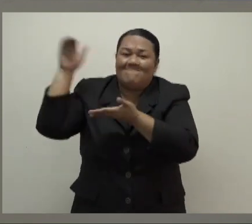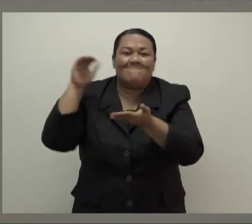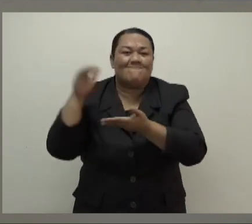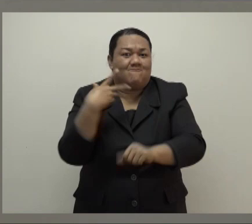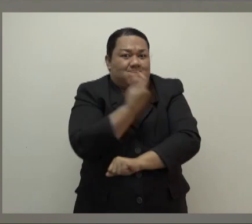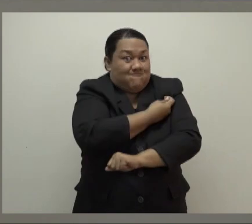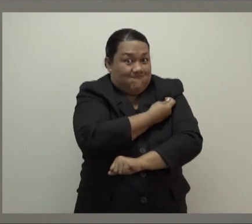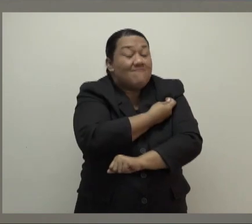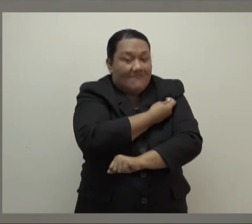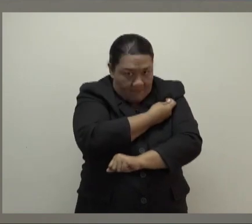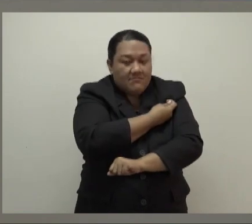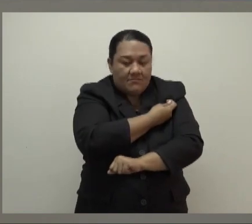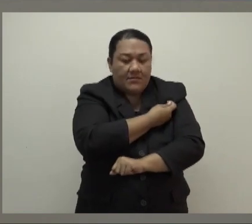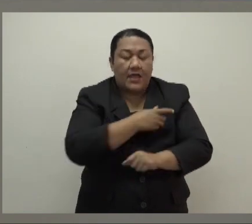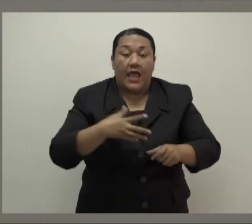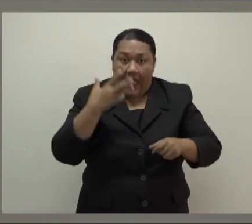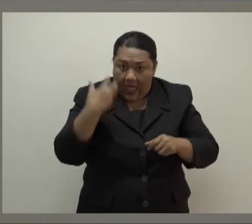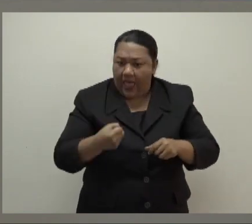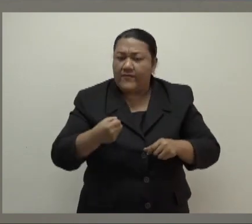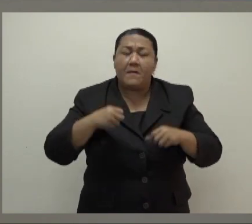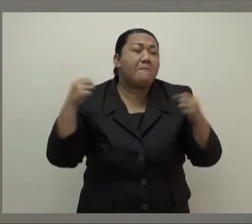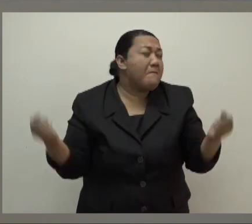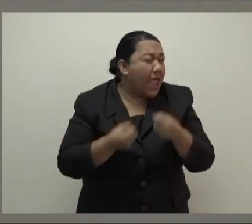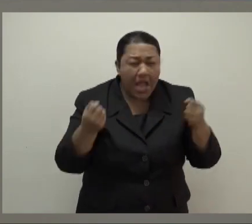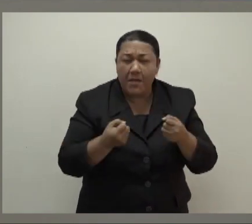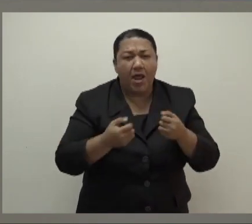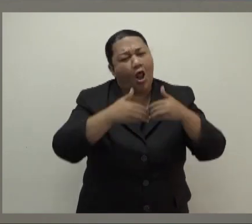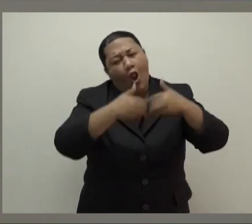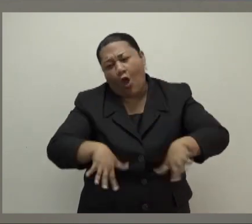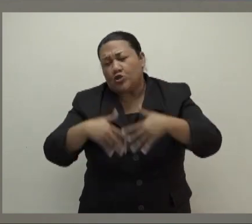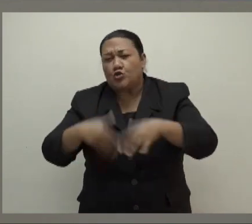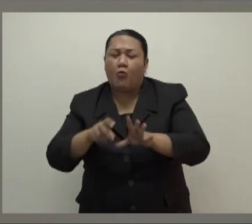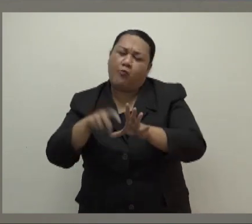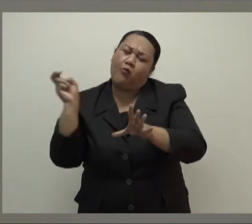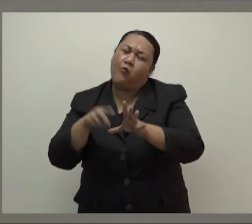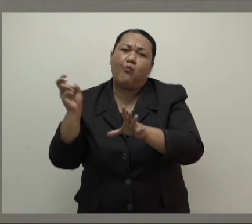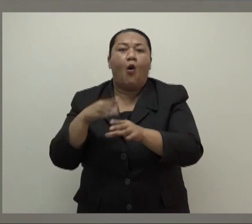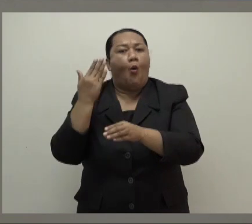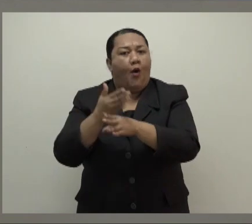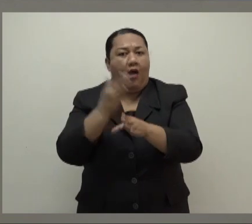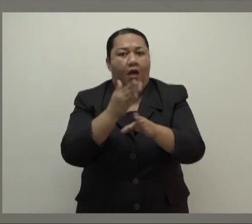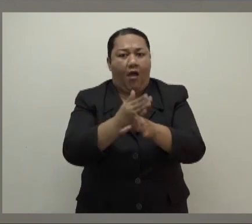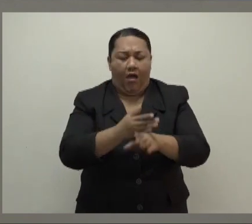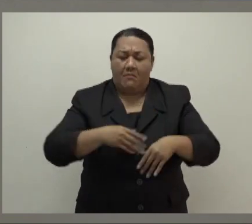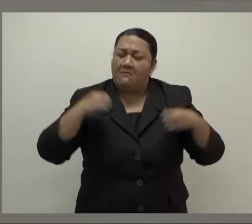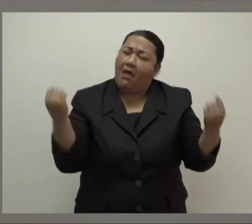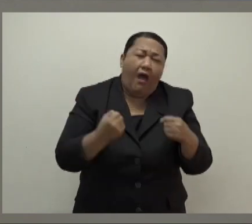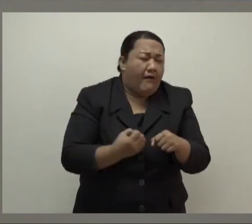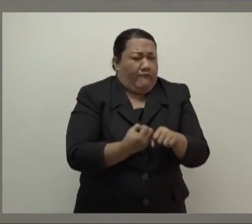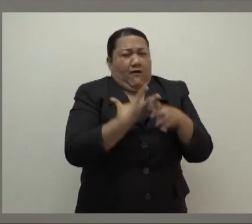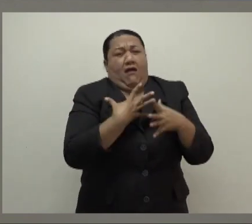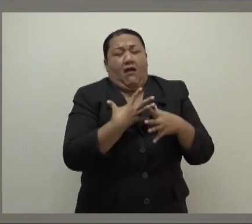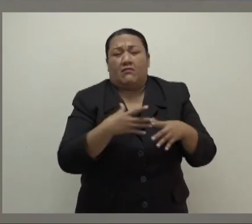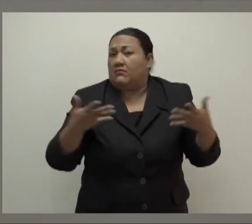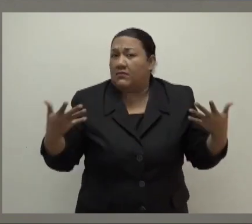Then we restored jobs, thousands of them, by becoming one of the world's most vaccinated societies, earning back our freedoms